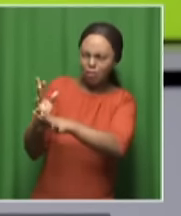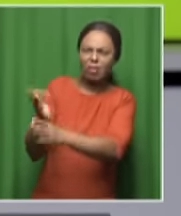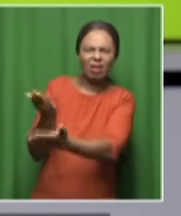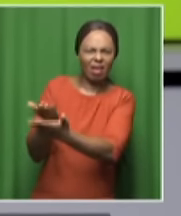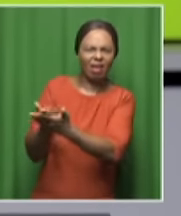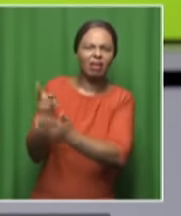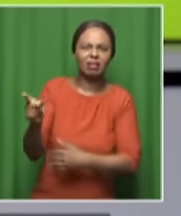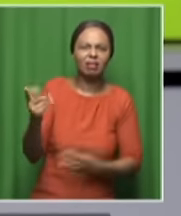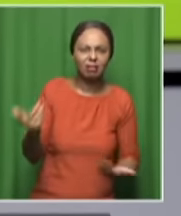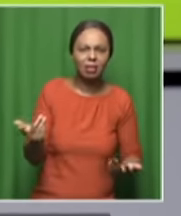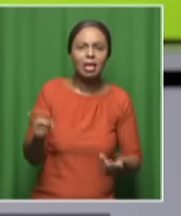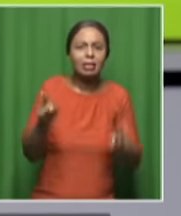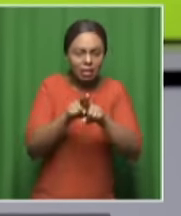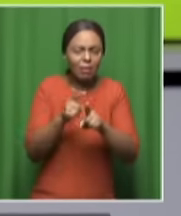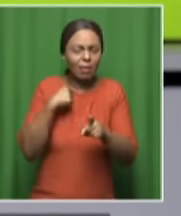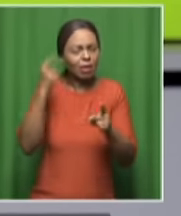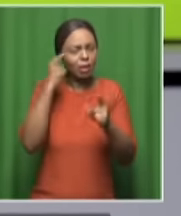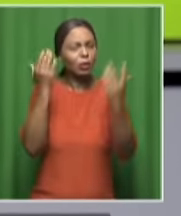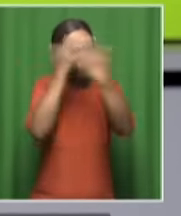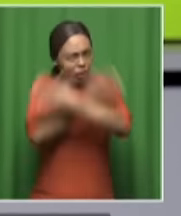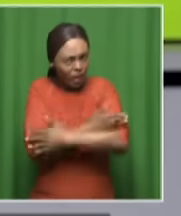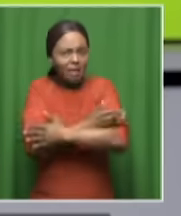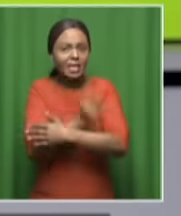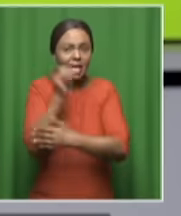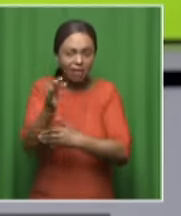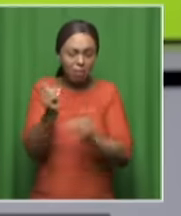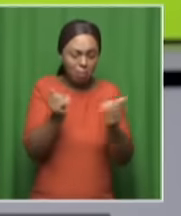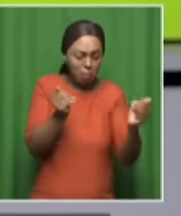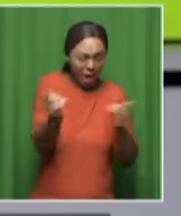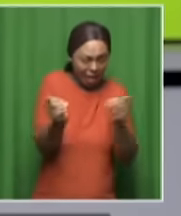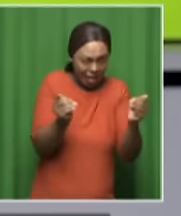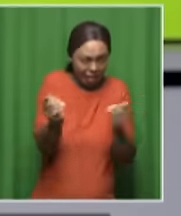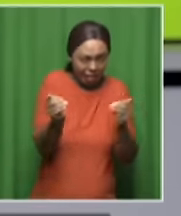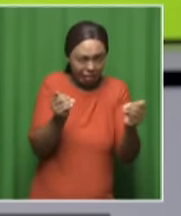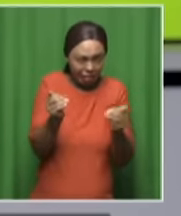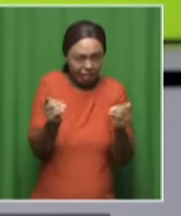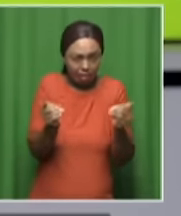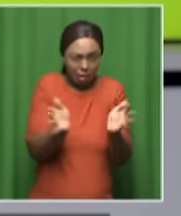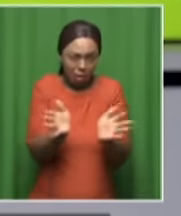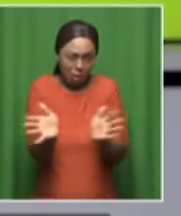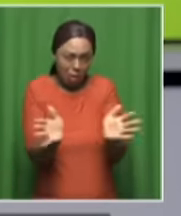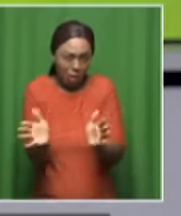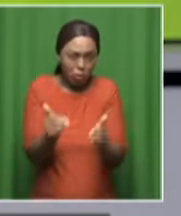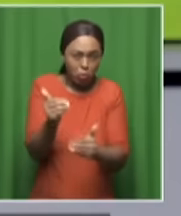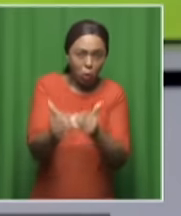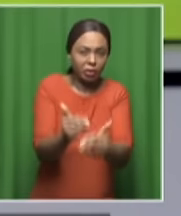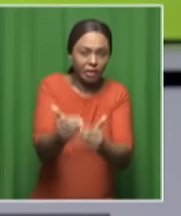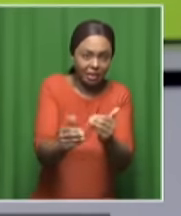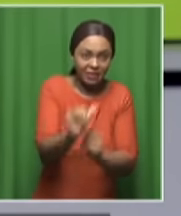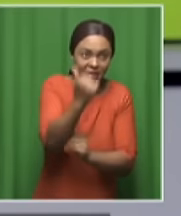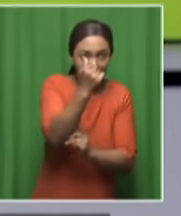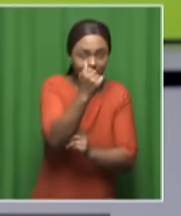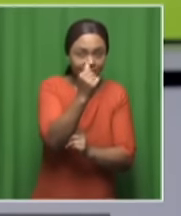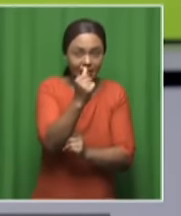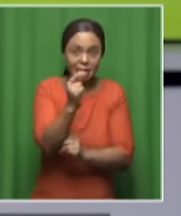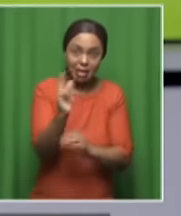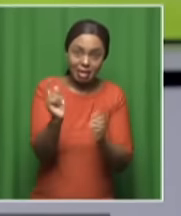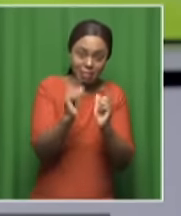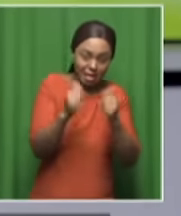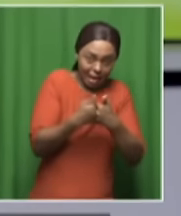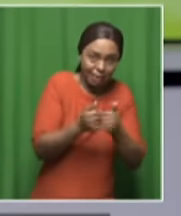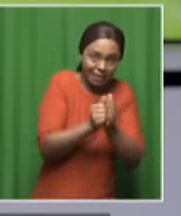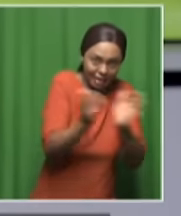And I think tonight, if we can manage the process, and that is ensure the first prize being we score in regulation time.